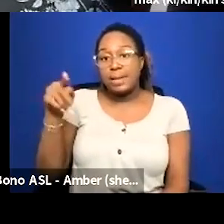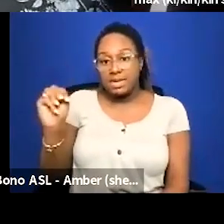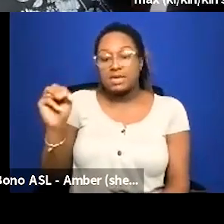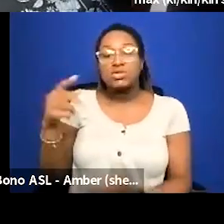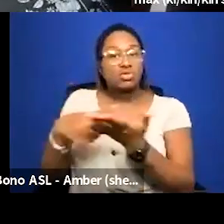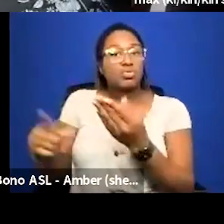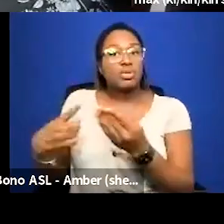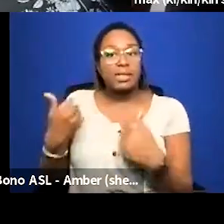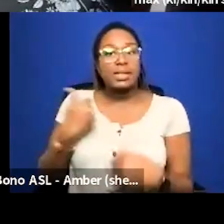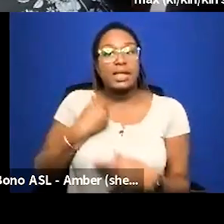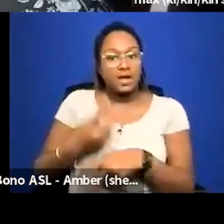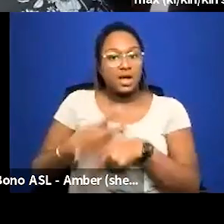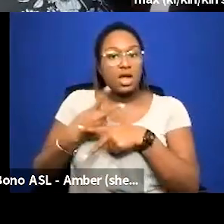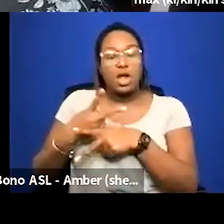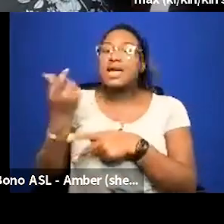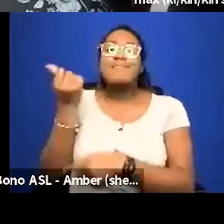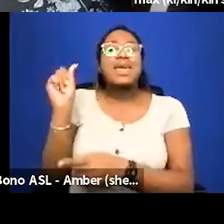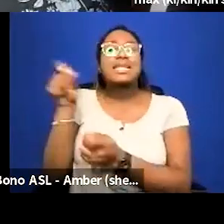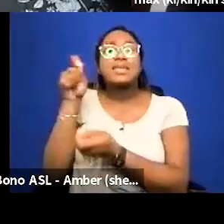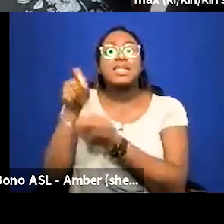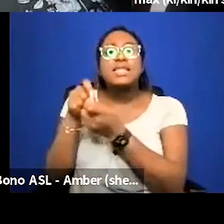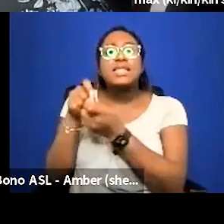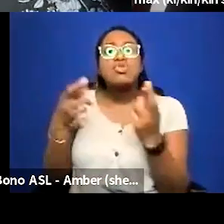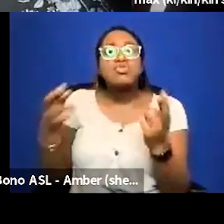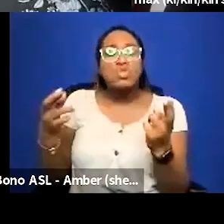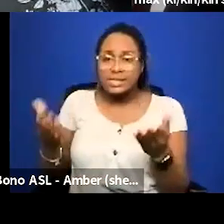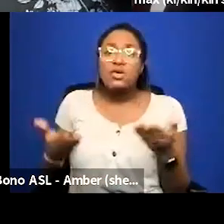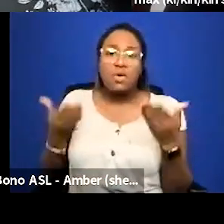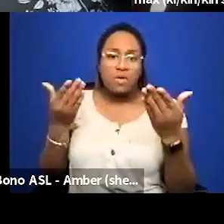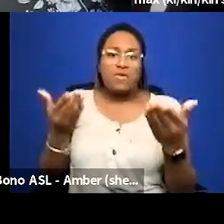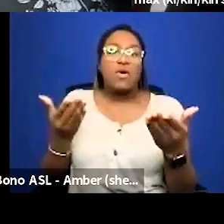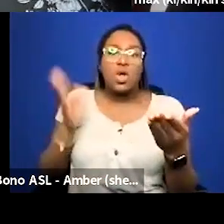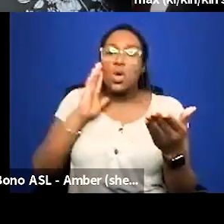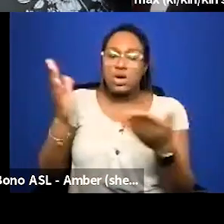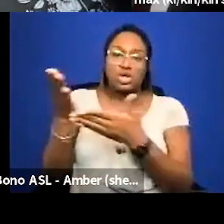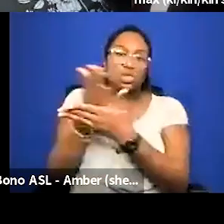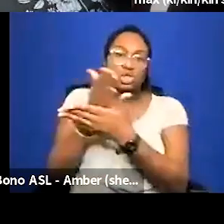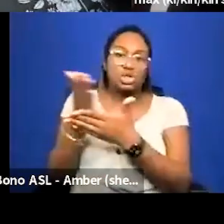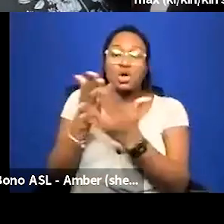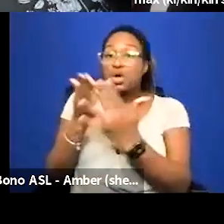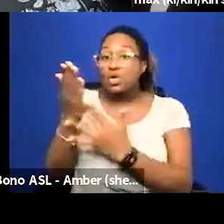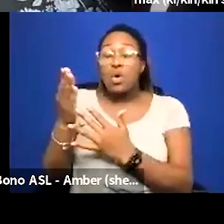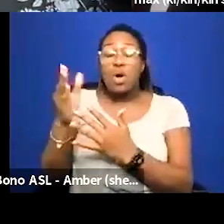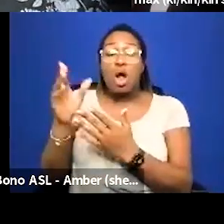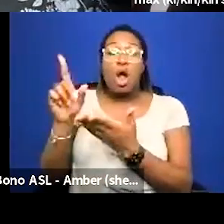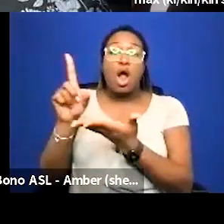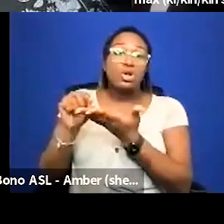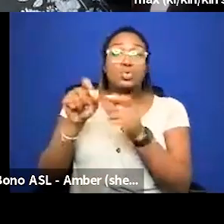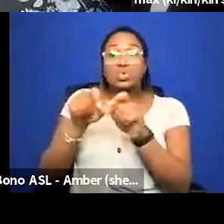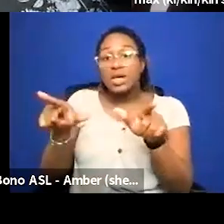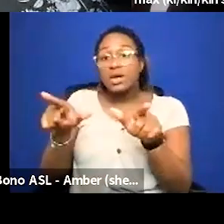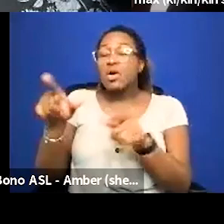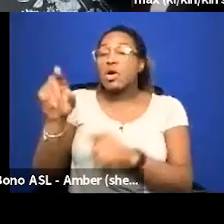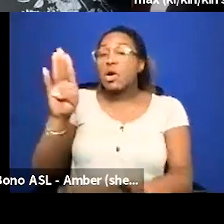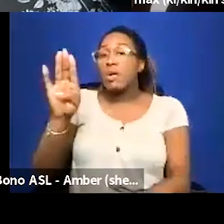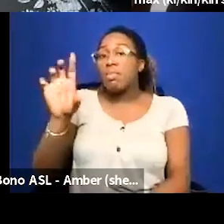capture any specific resources that you offer um and we'll share those either through our newsletter or blog or on our website so if